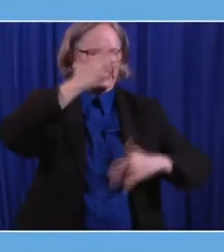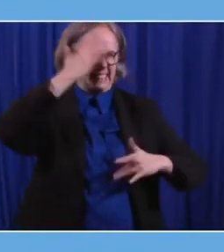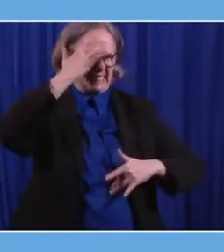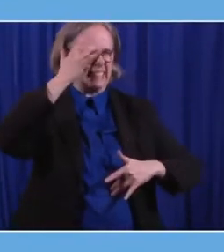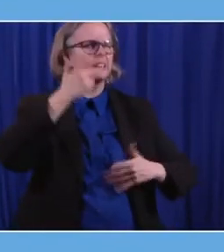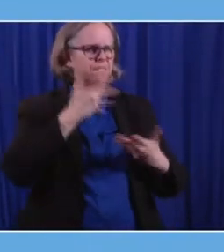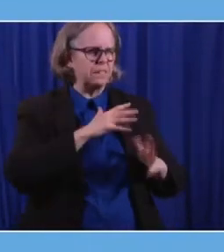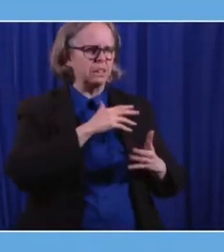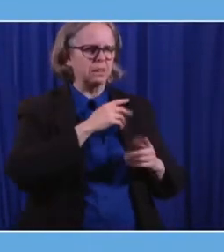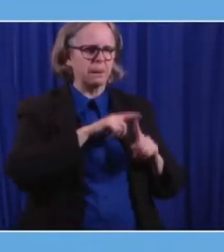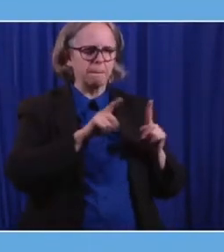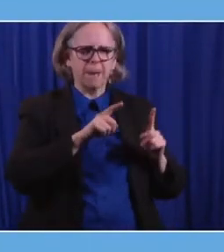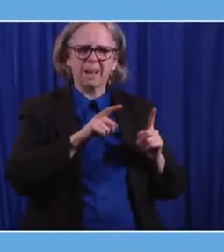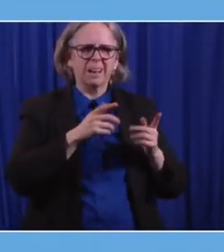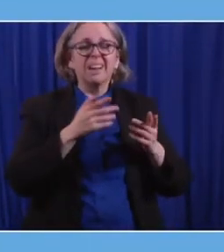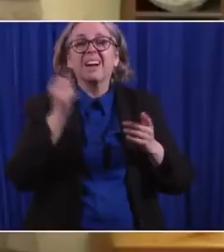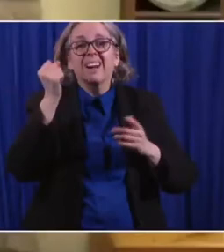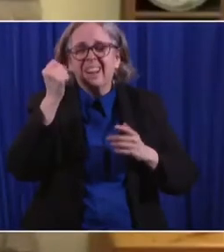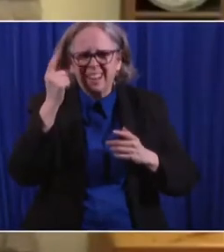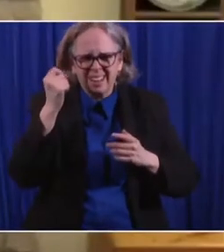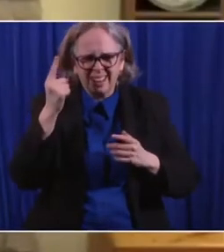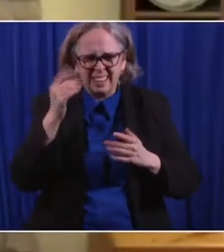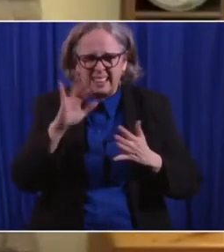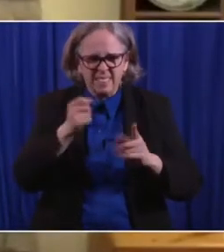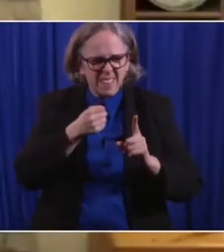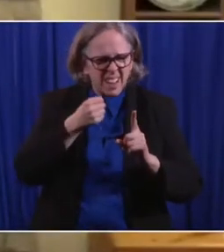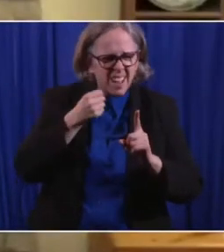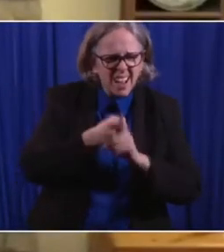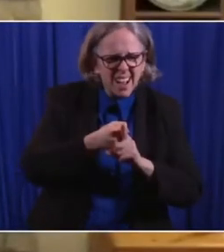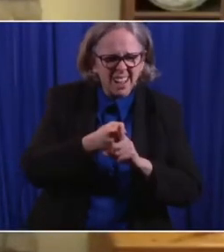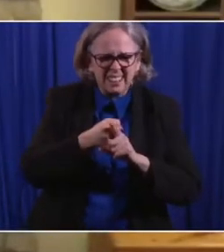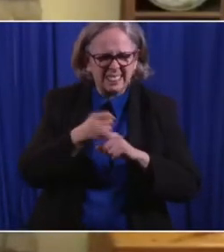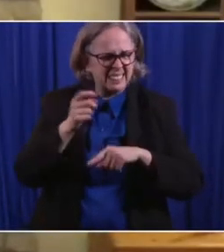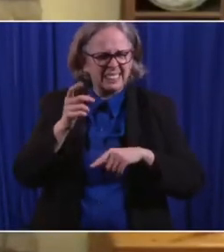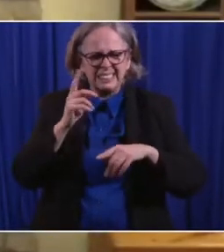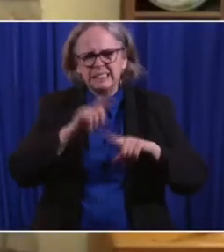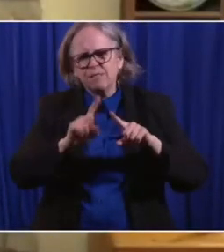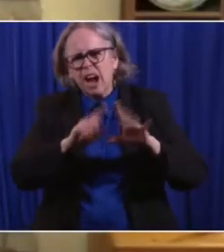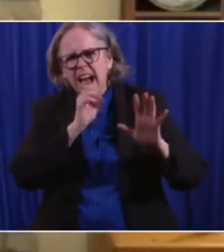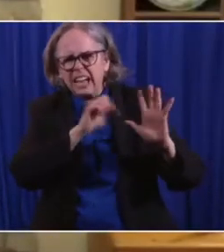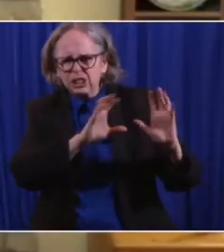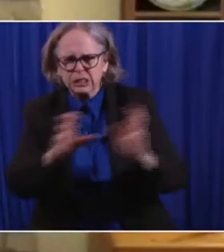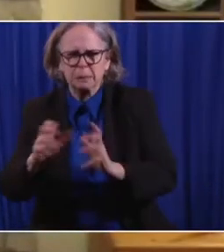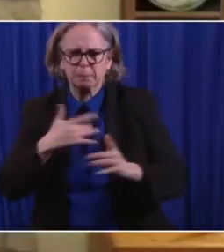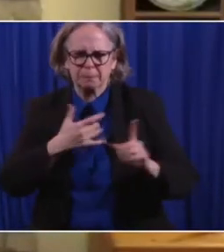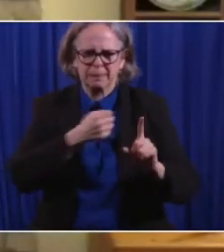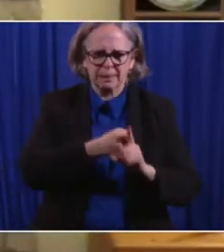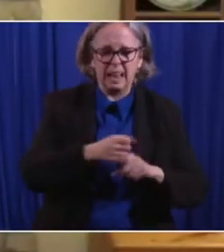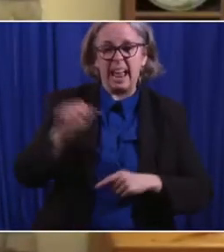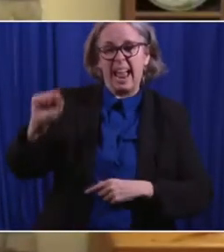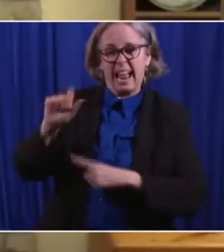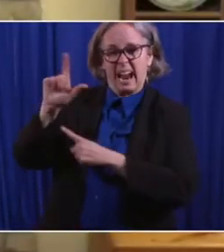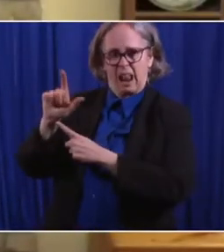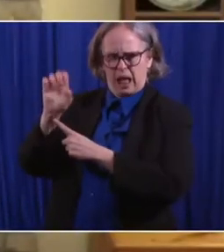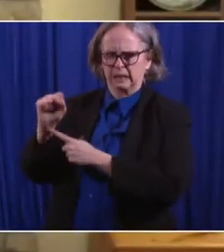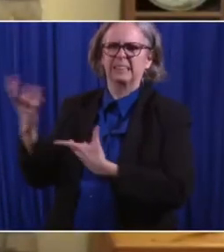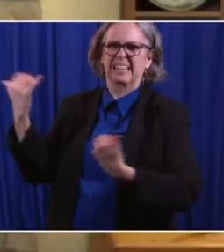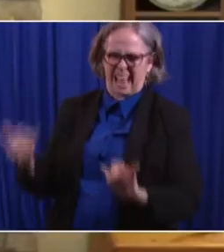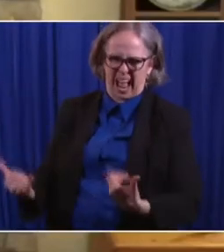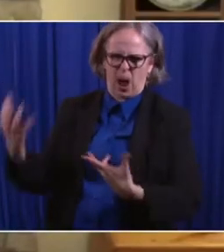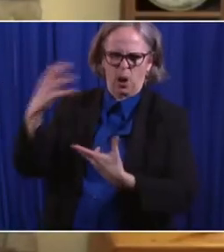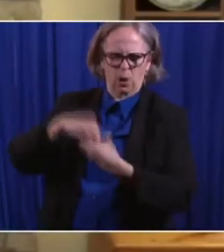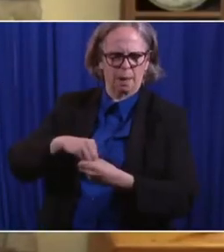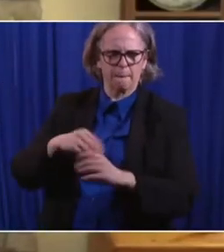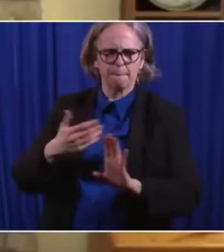onset may be quite variable. It was the intent to include ALS. We did not spell that out. We are spelling